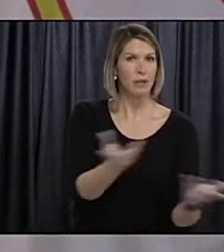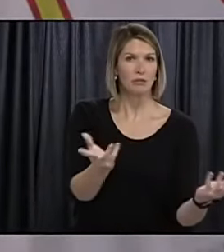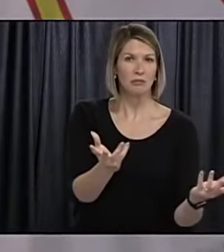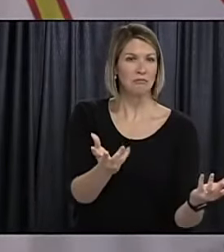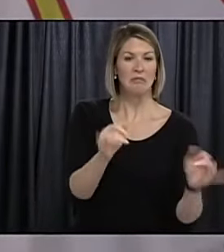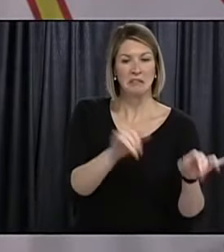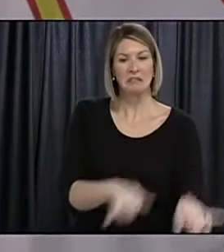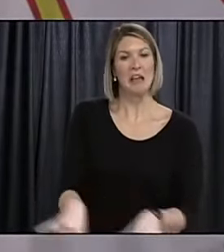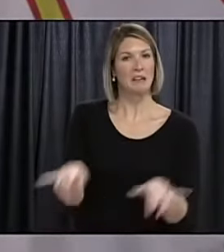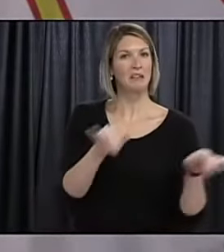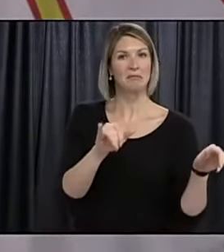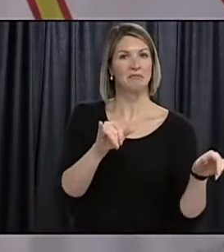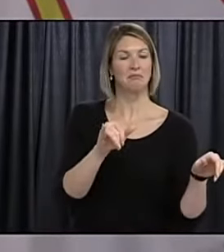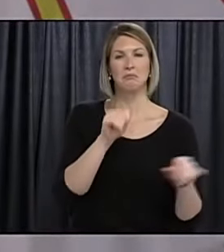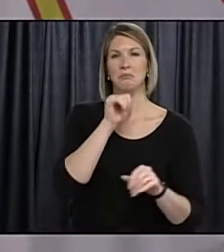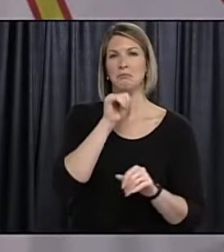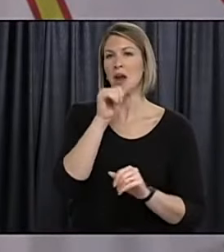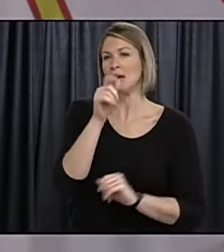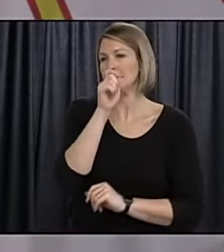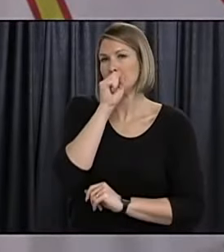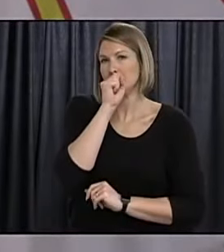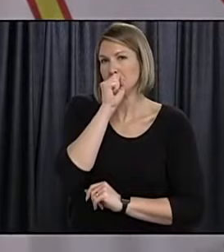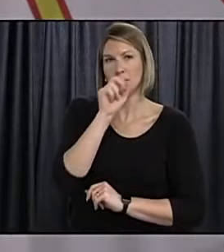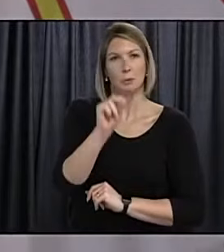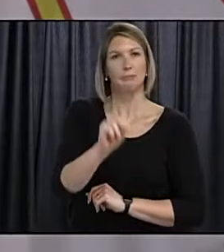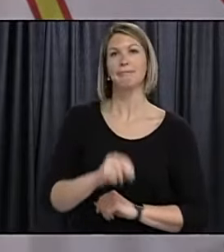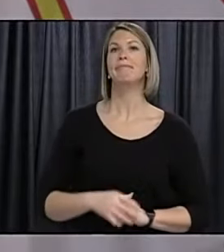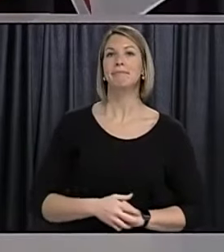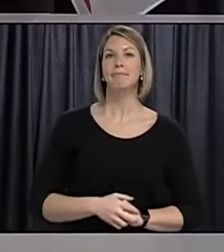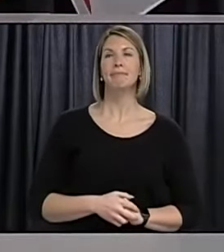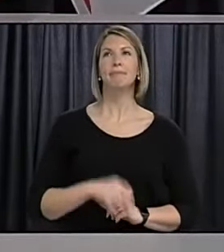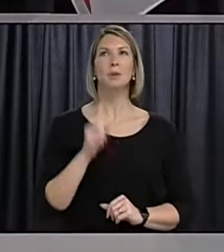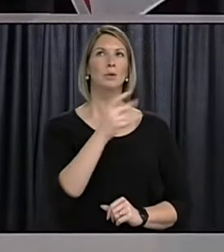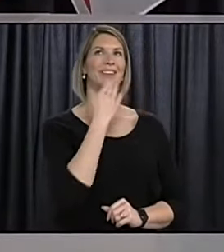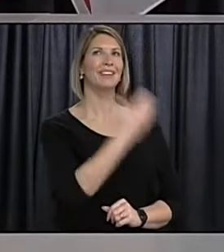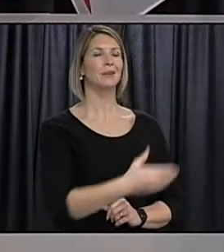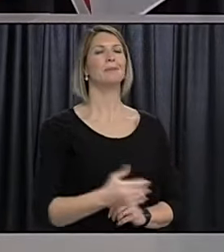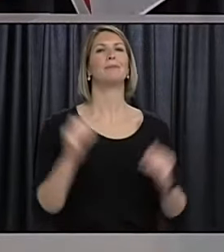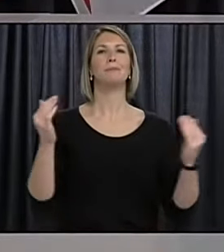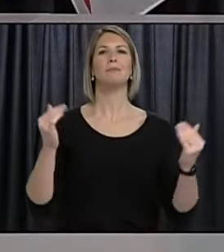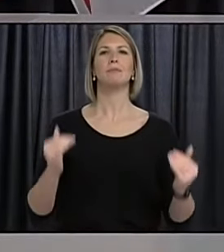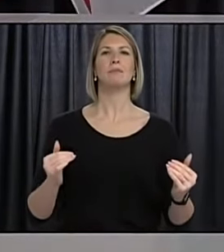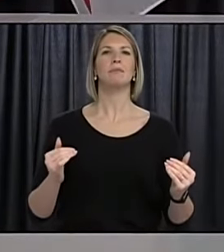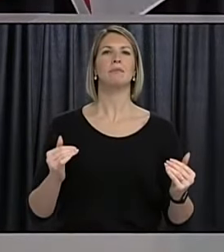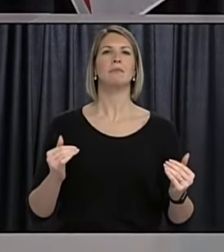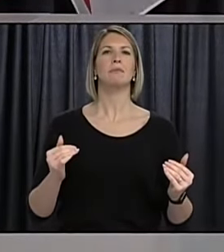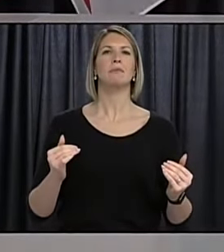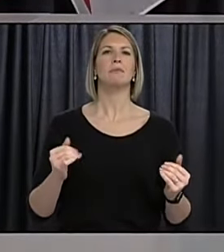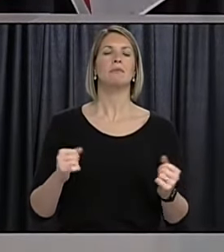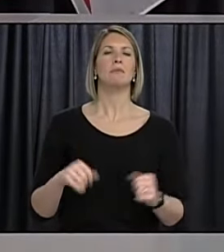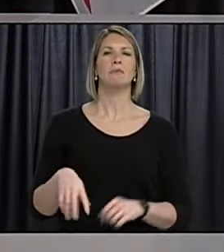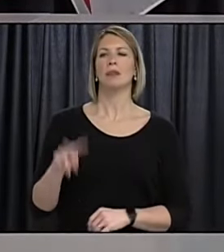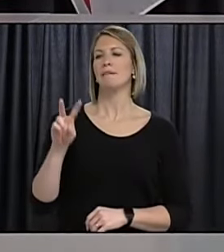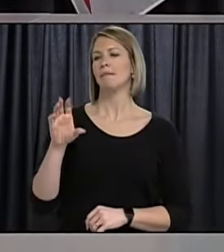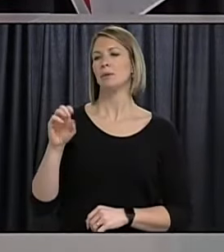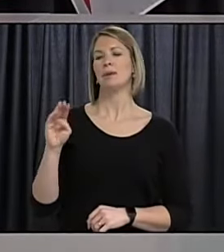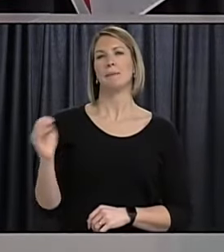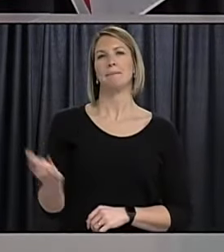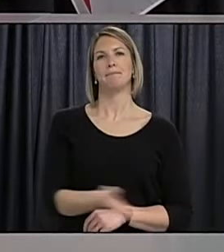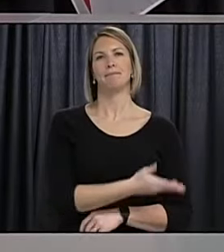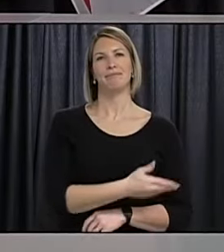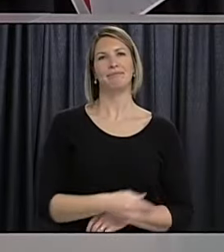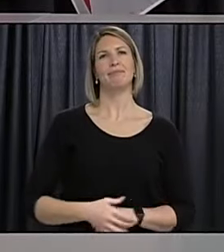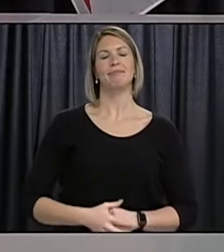standard practice okay our next questions are from richard duggan with please